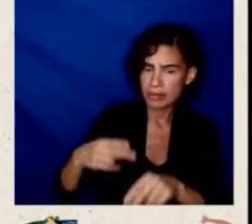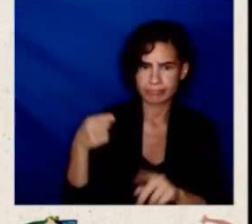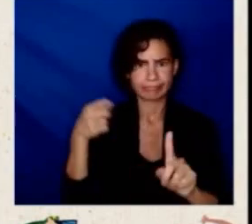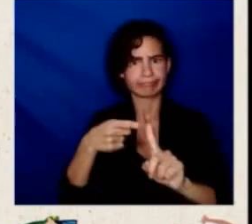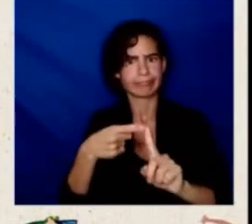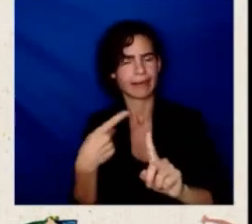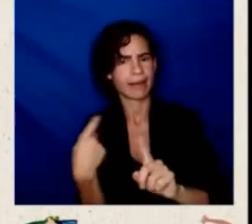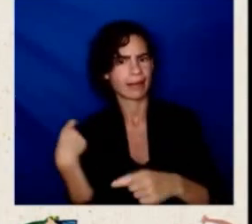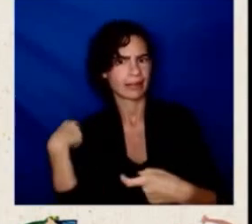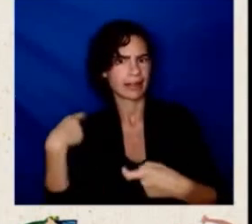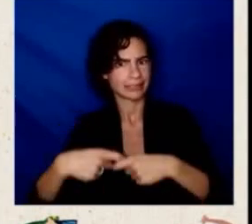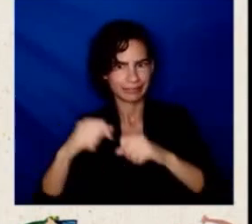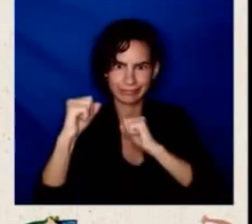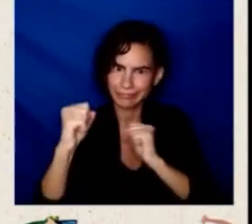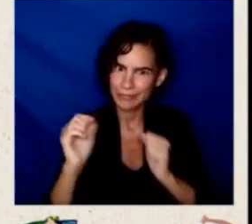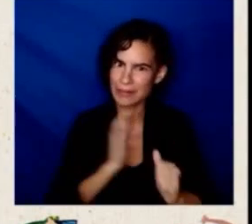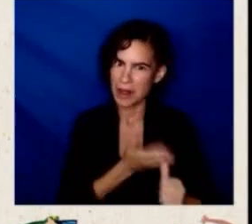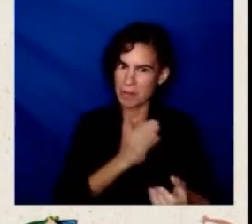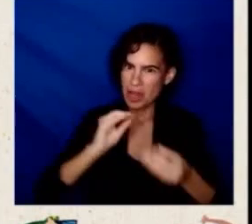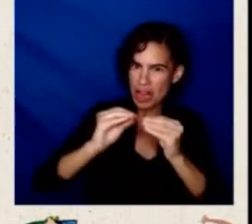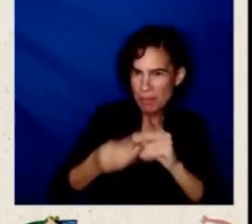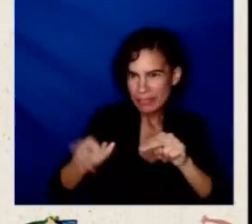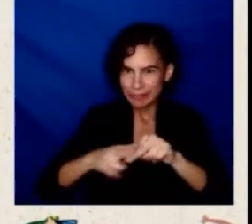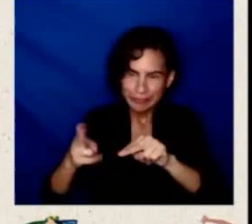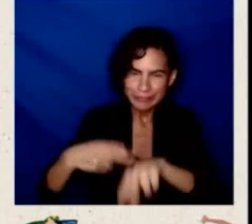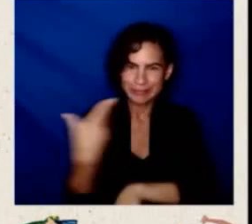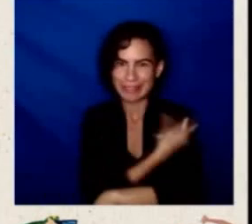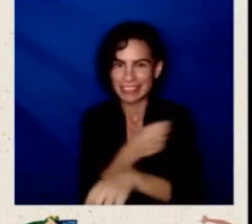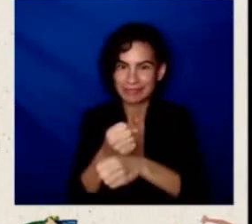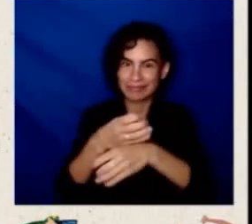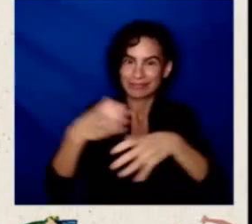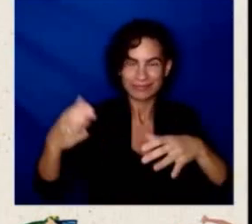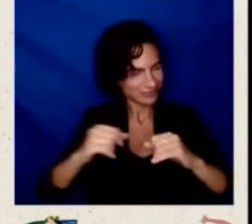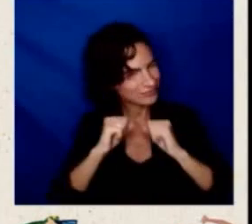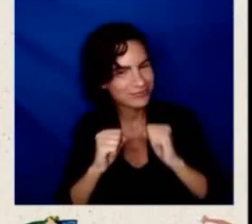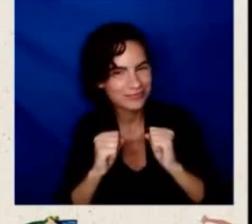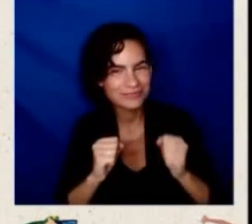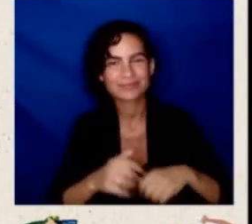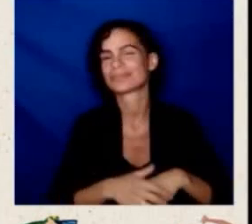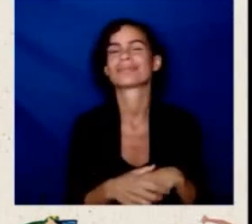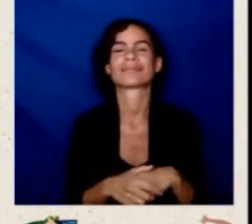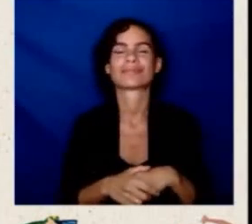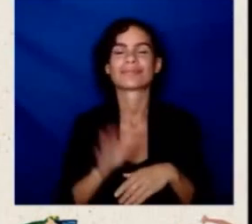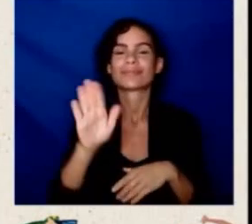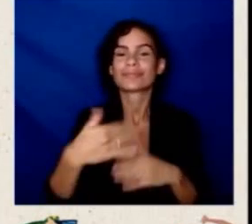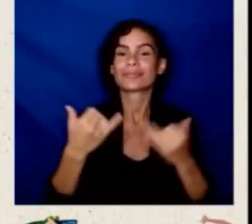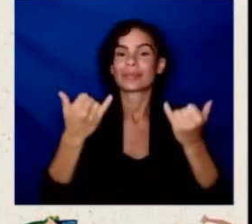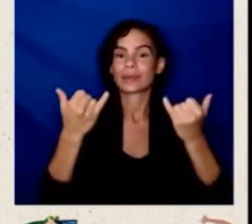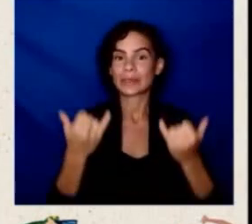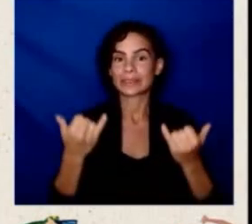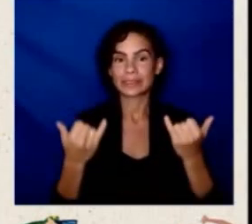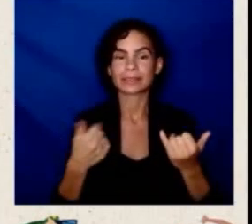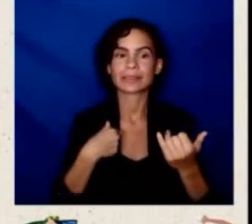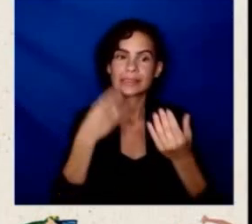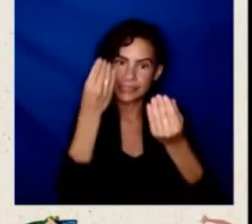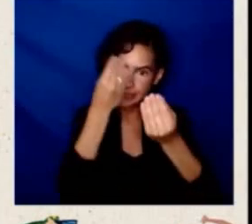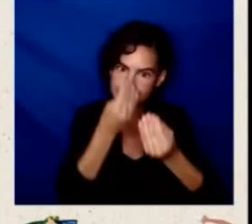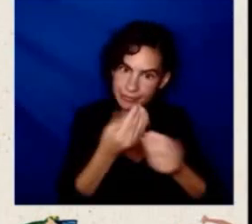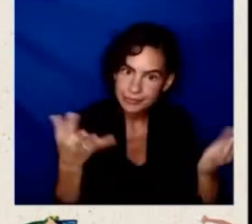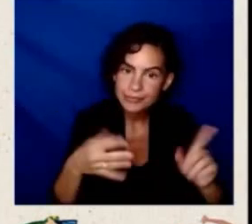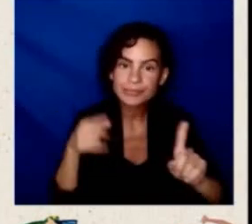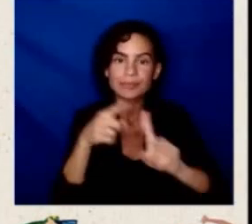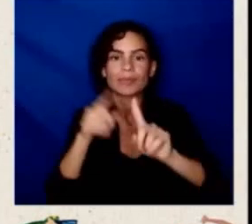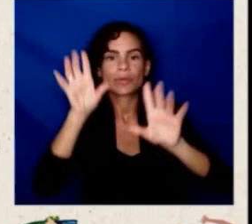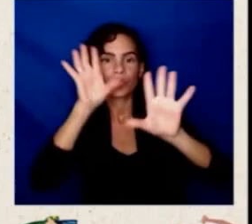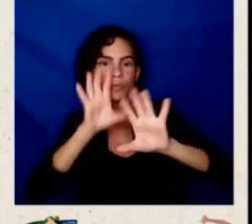in terms of vaccination. But at the same time, today, we announced the results of the president's special enrollment period under the